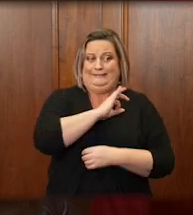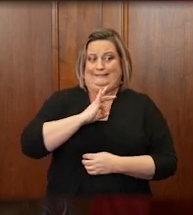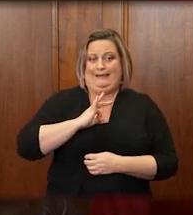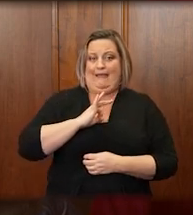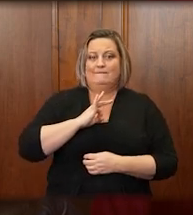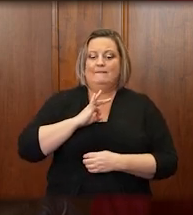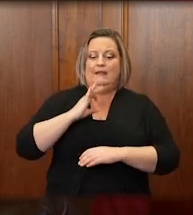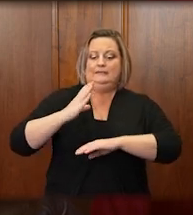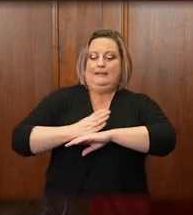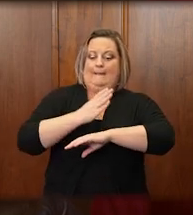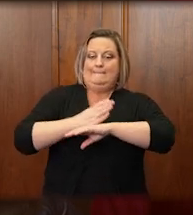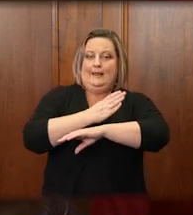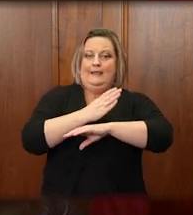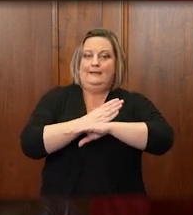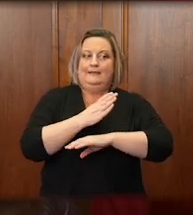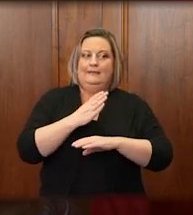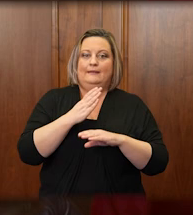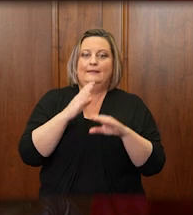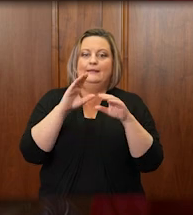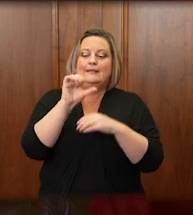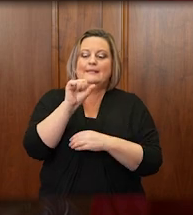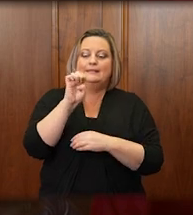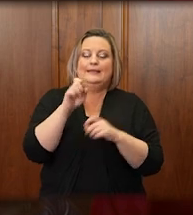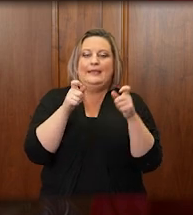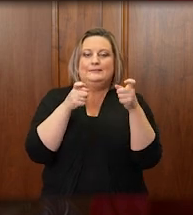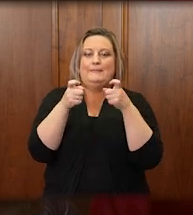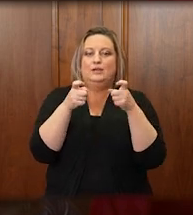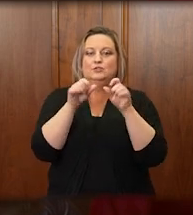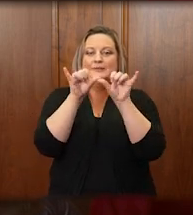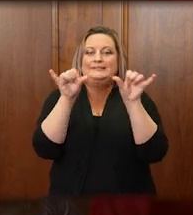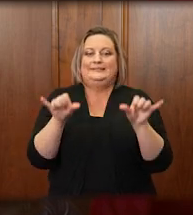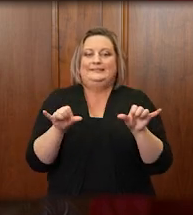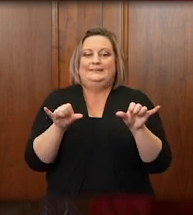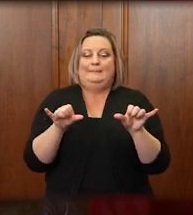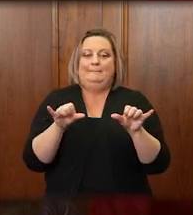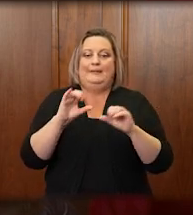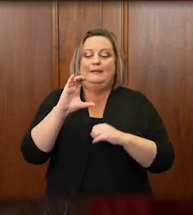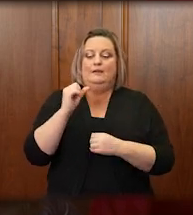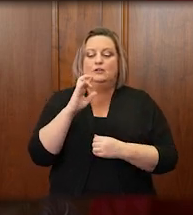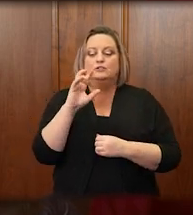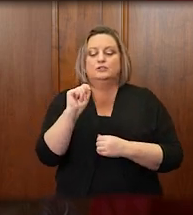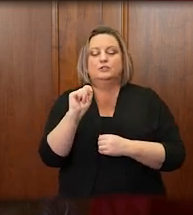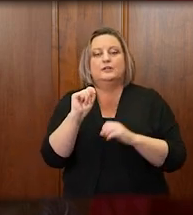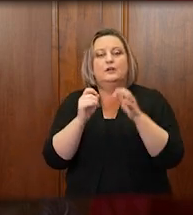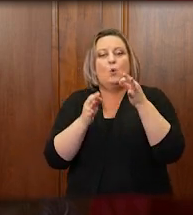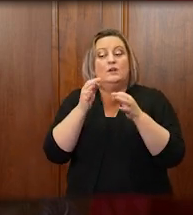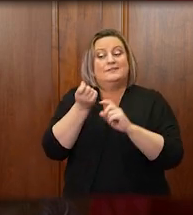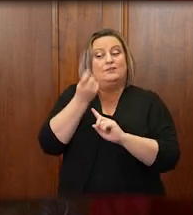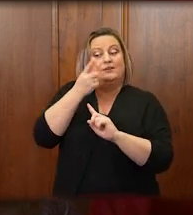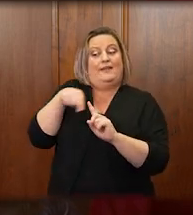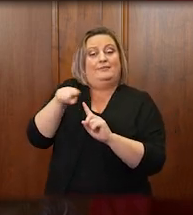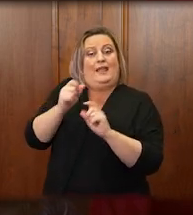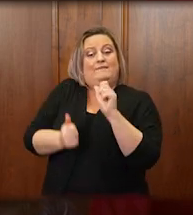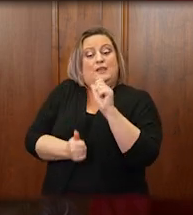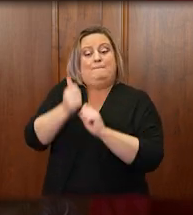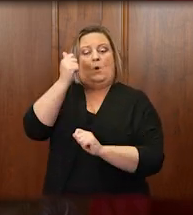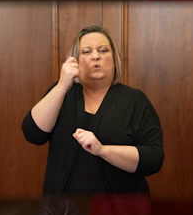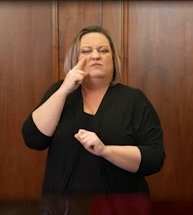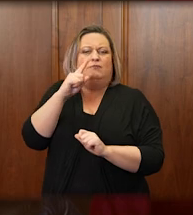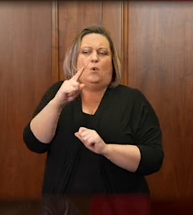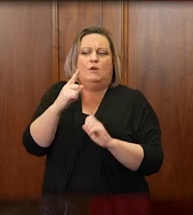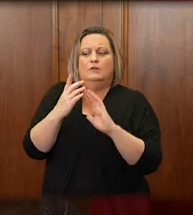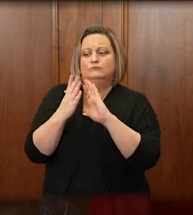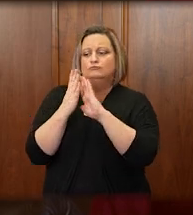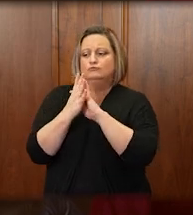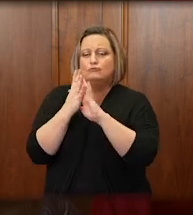management system in our circuit courts. These are the courts that handle the largest volume of cases, ranging from traffic tickets